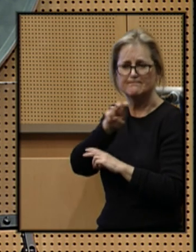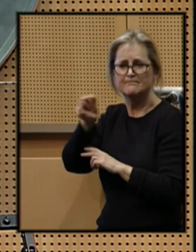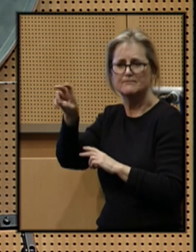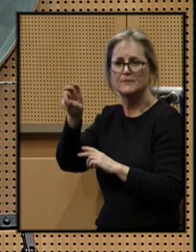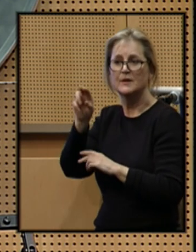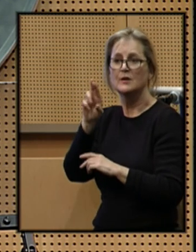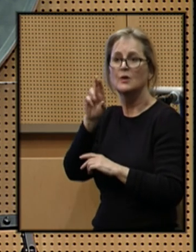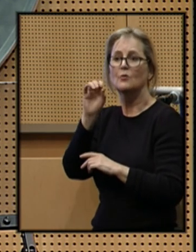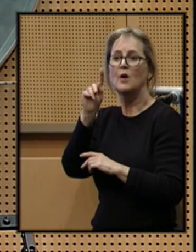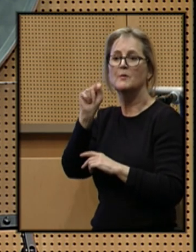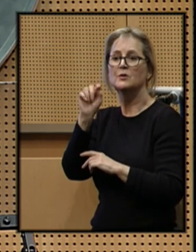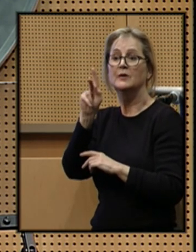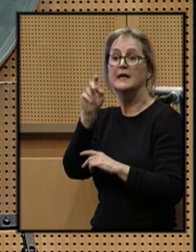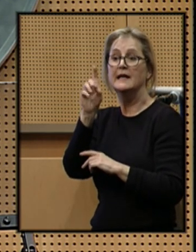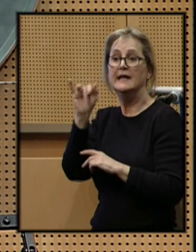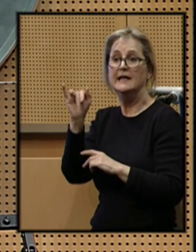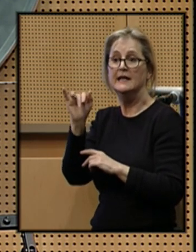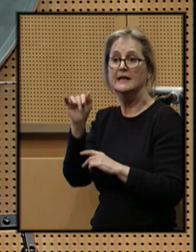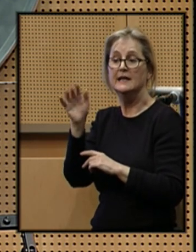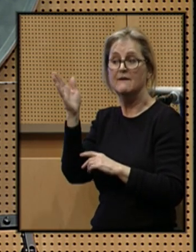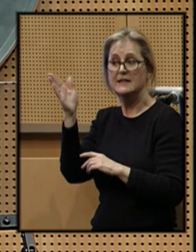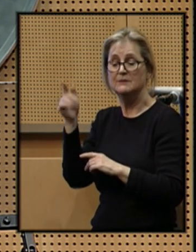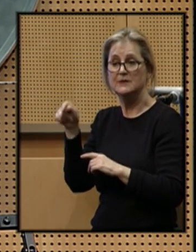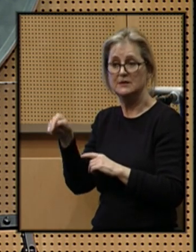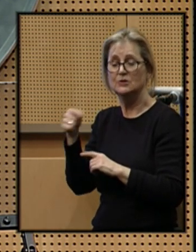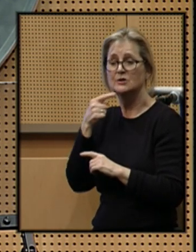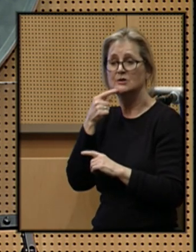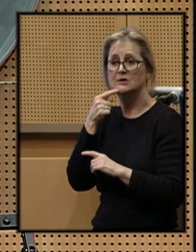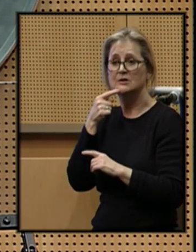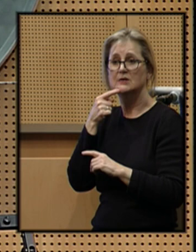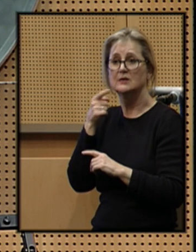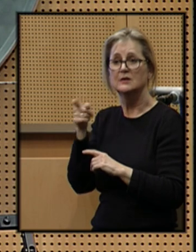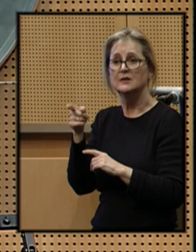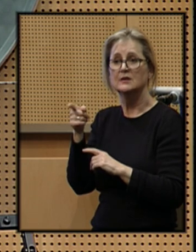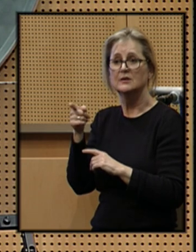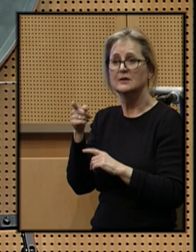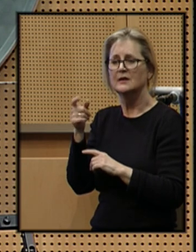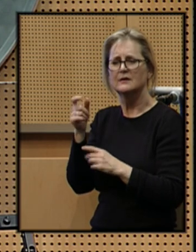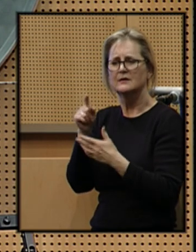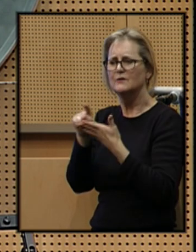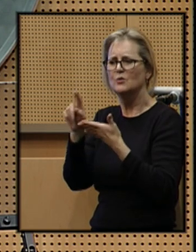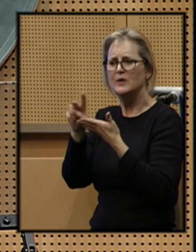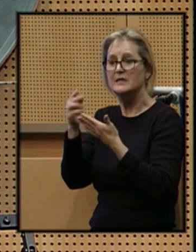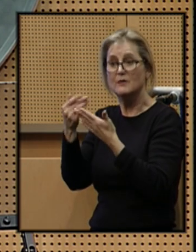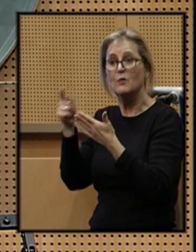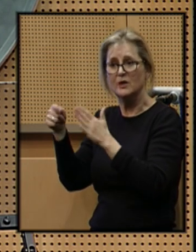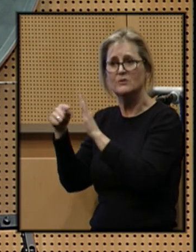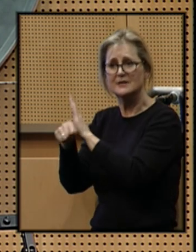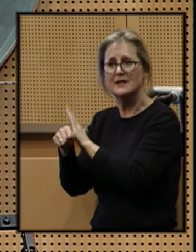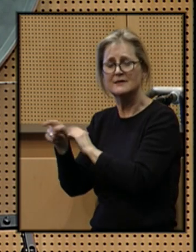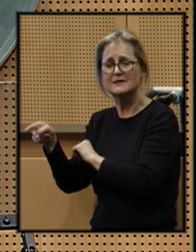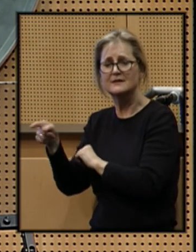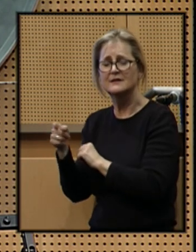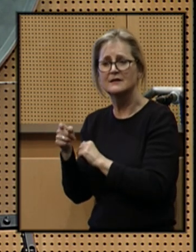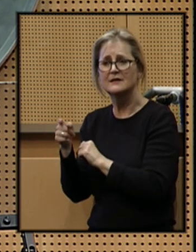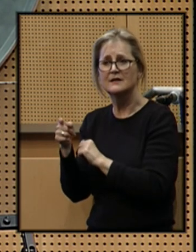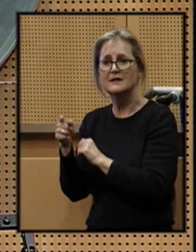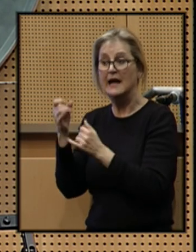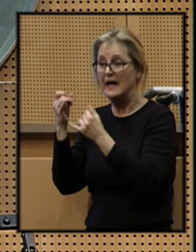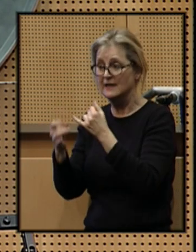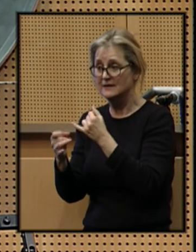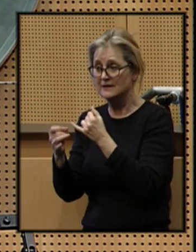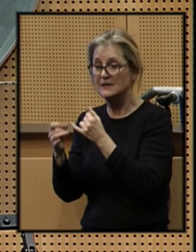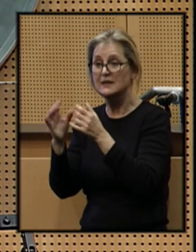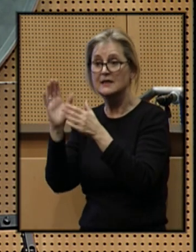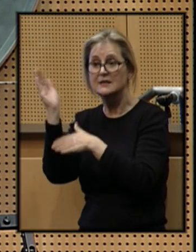Robert Kennedy, who gave that speech just a few weeks before he was assassinated, ended it